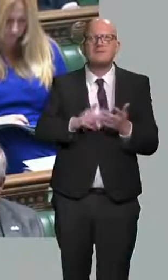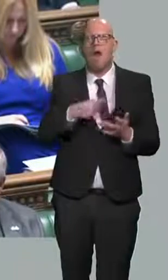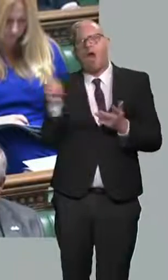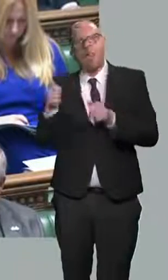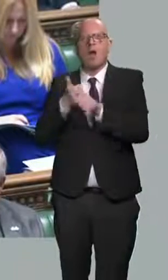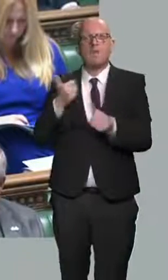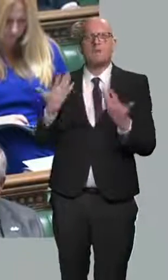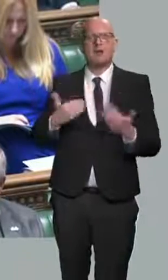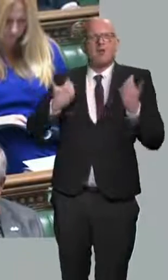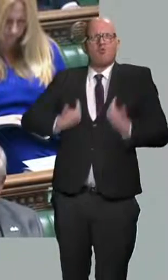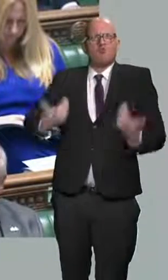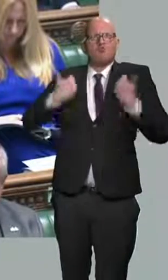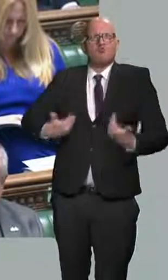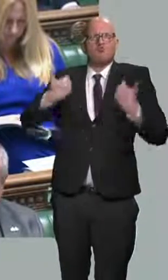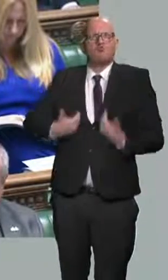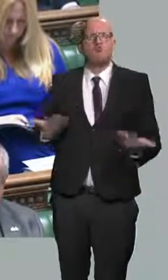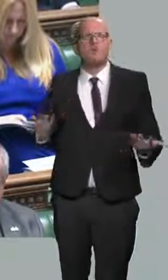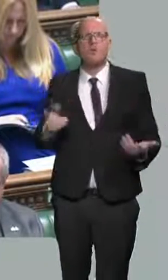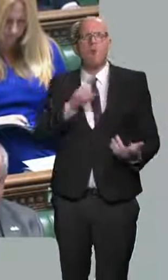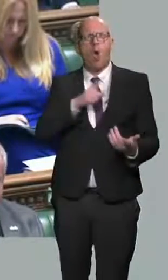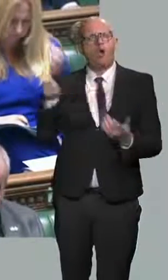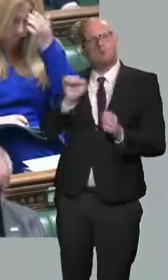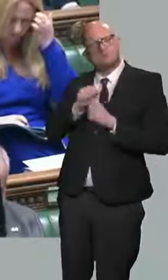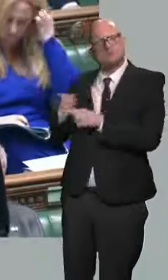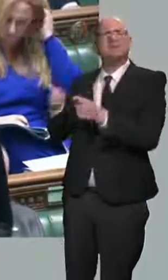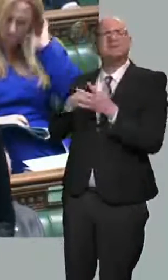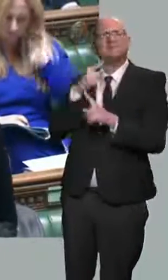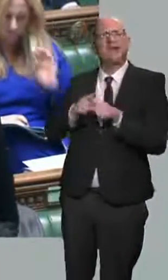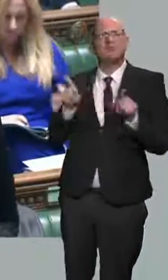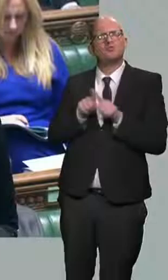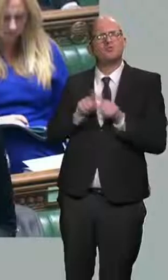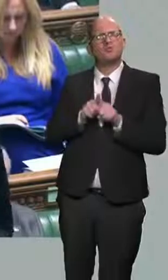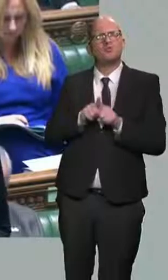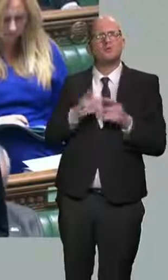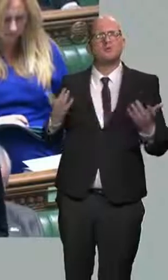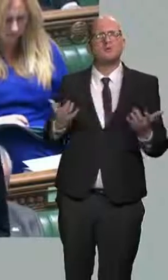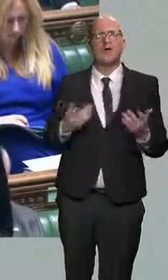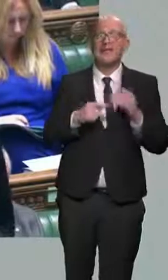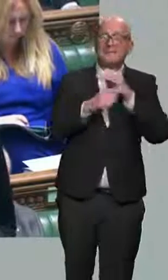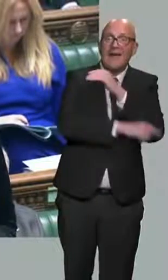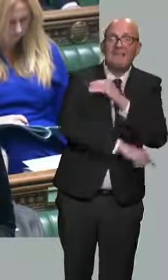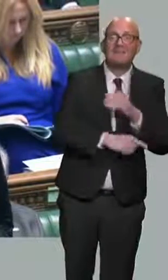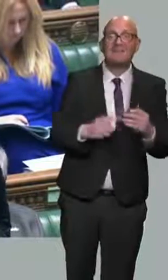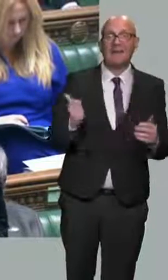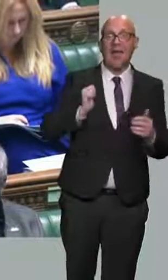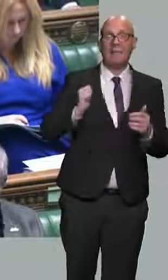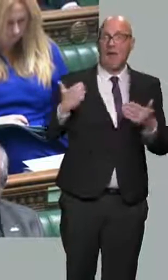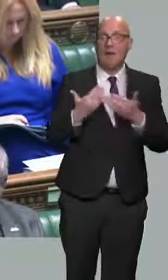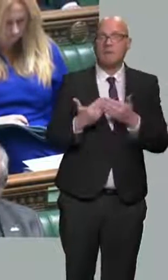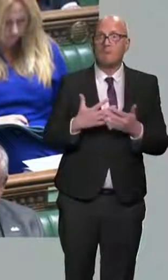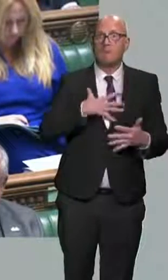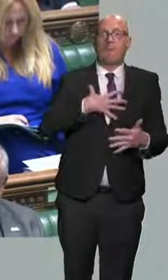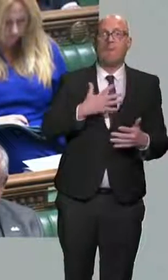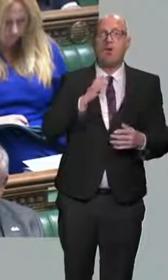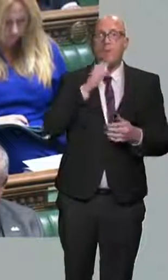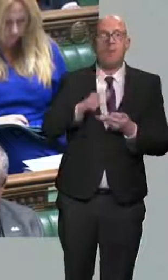of his own. Tax revenues are higher than expected. The deficit is £30 billion lower than planned. Looking at the OBR reports that came out